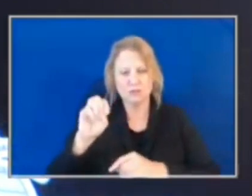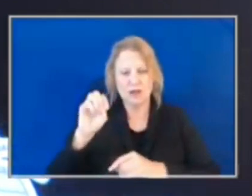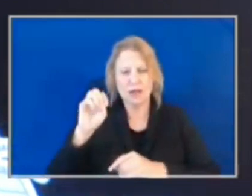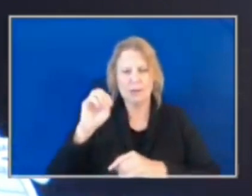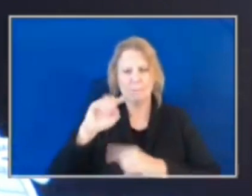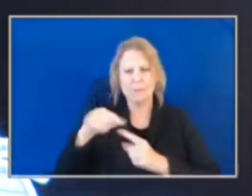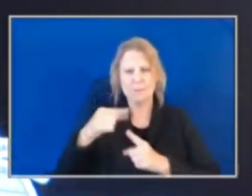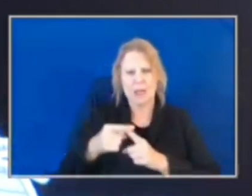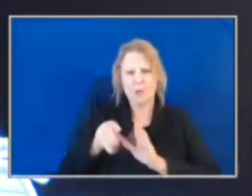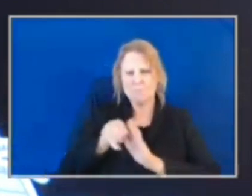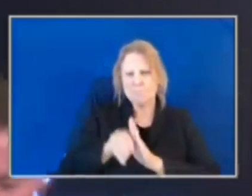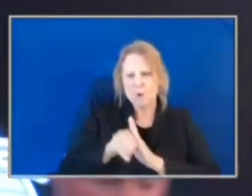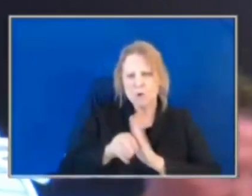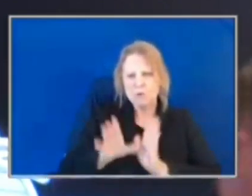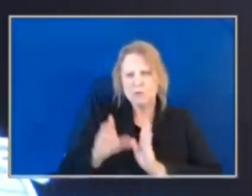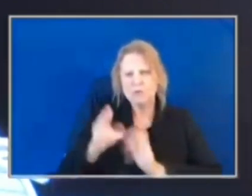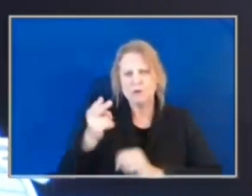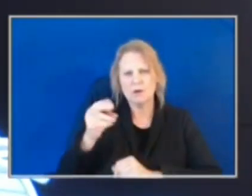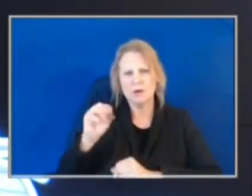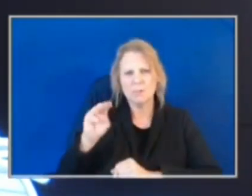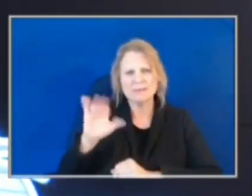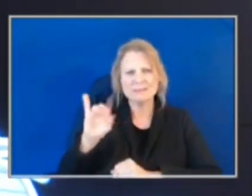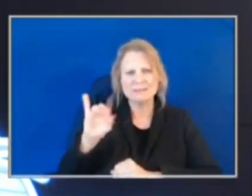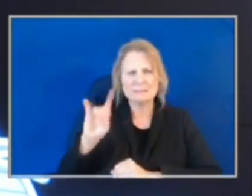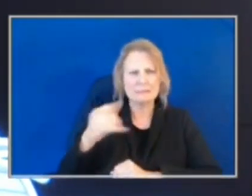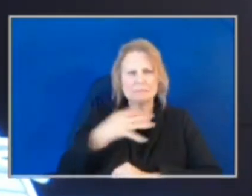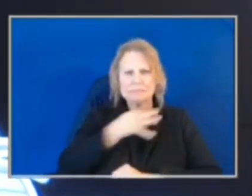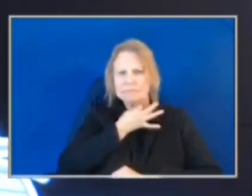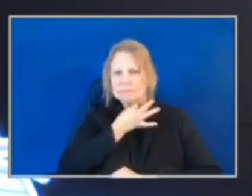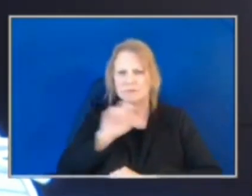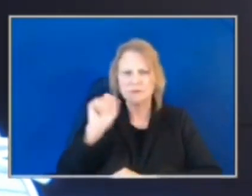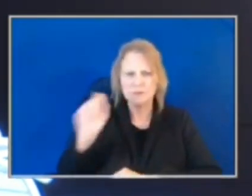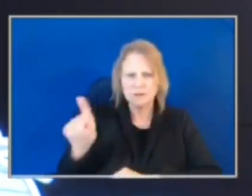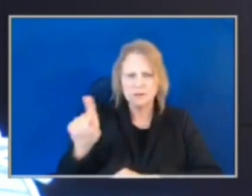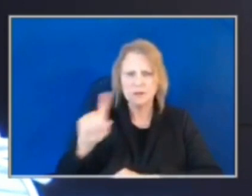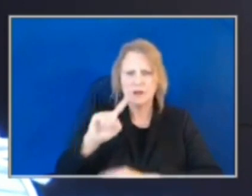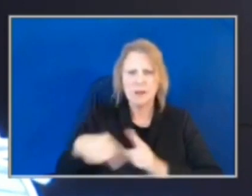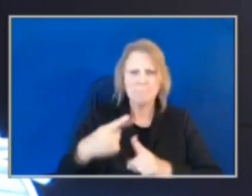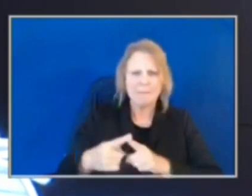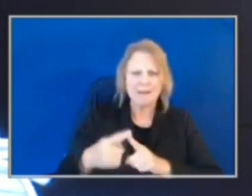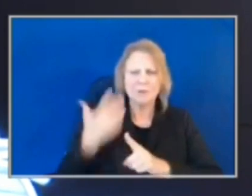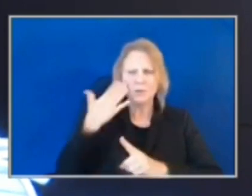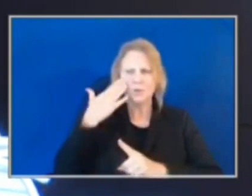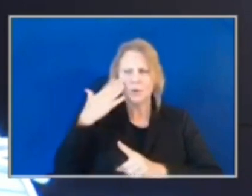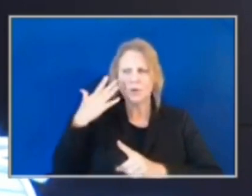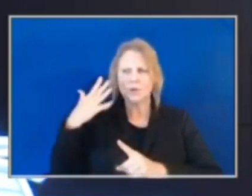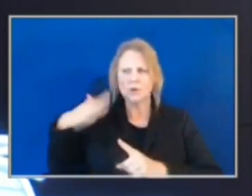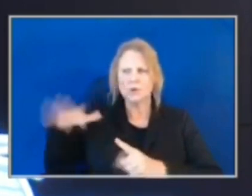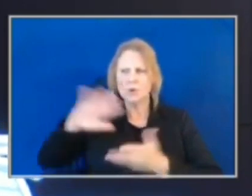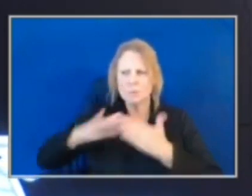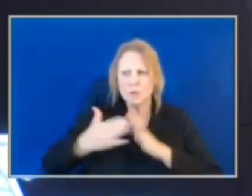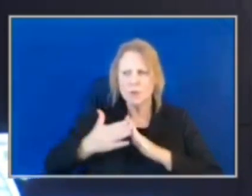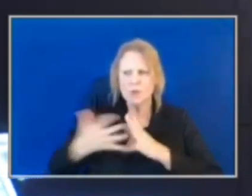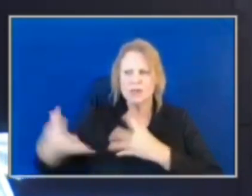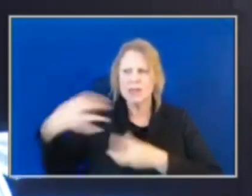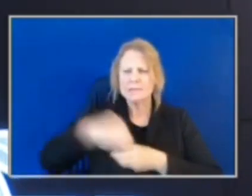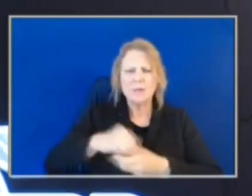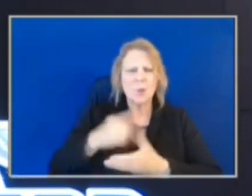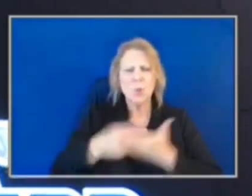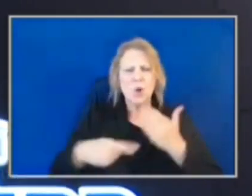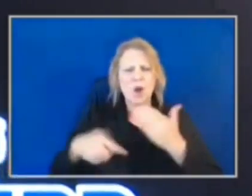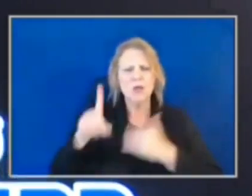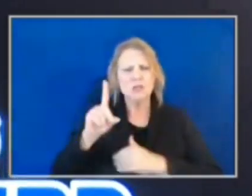to know, besides, you know, past the community engagement and such, what do you believe is working to help